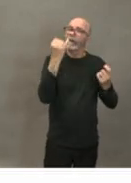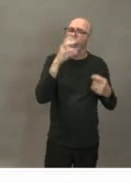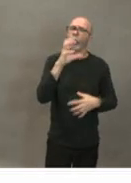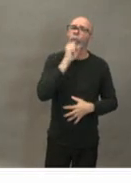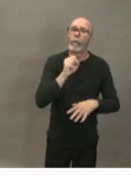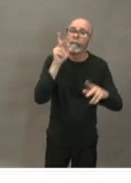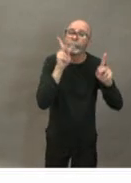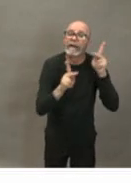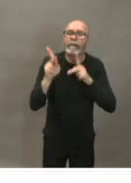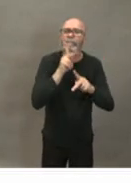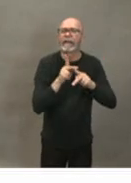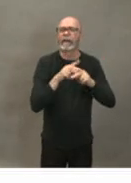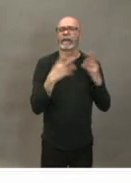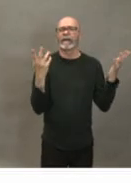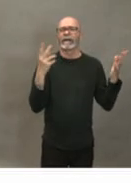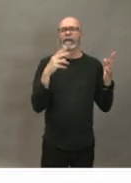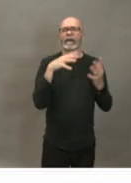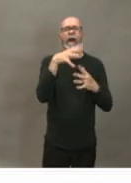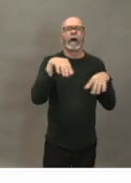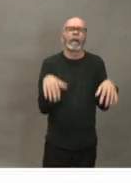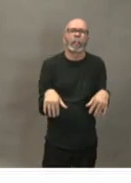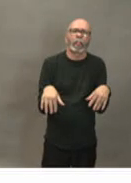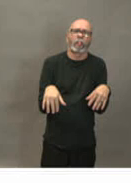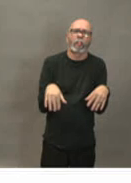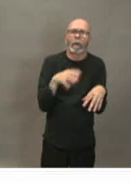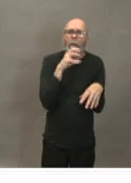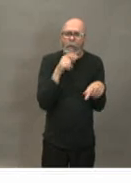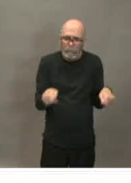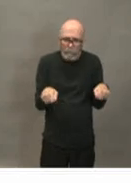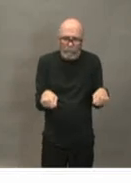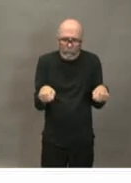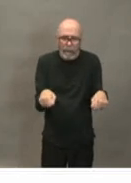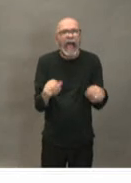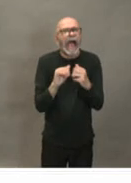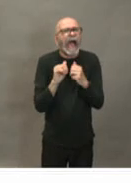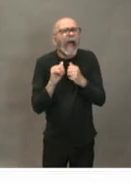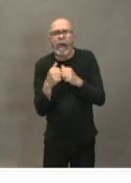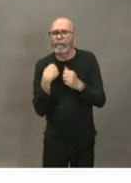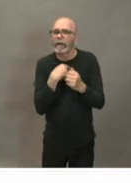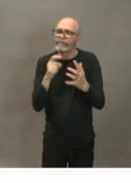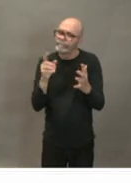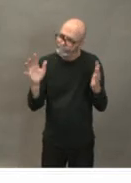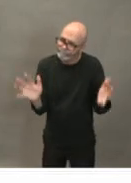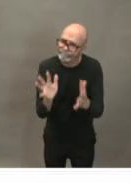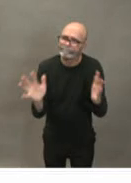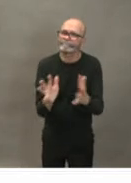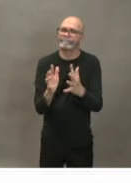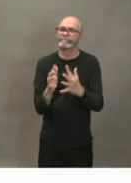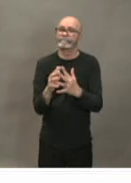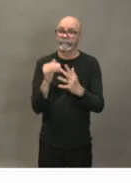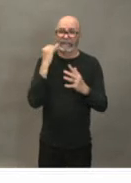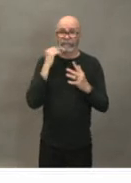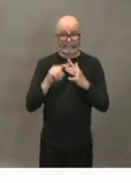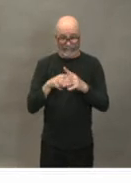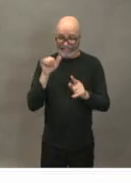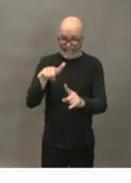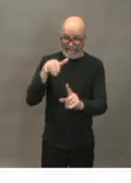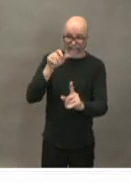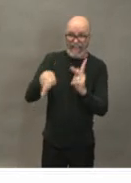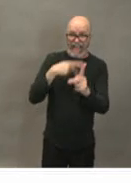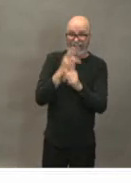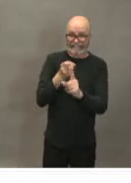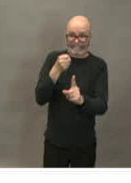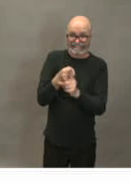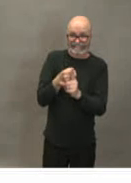vulnerable for severe disease so if we start to get community spread of covet 19 my challenge